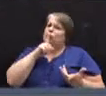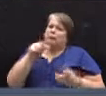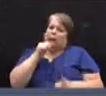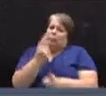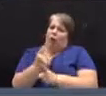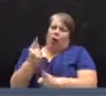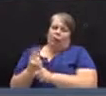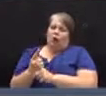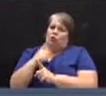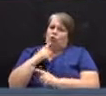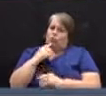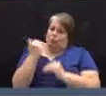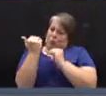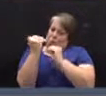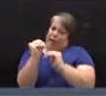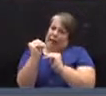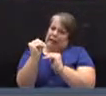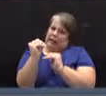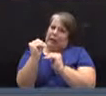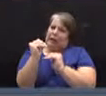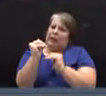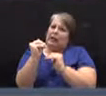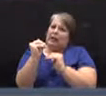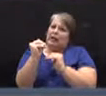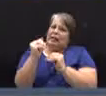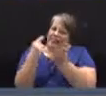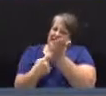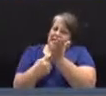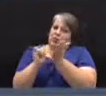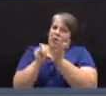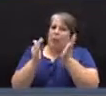improper to restrict the discussion that way.